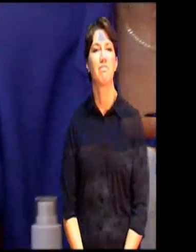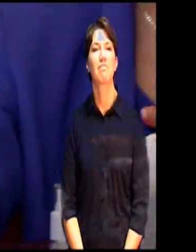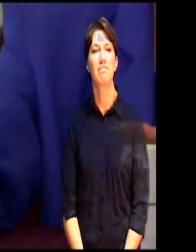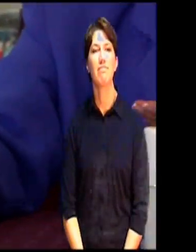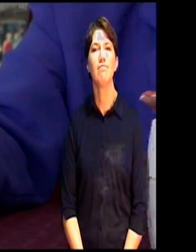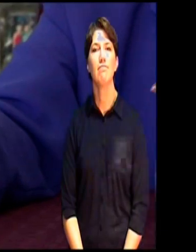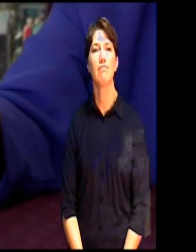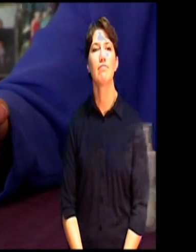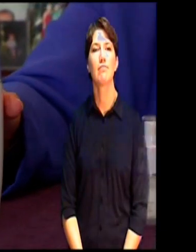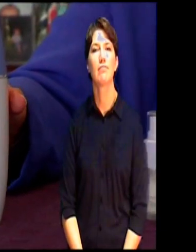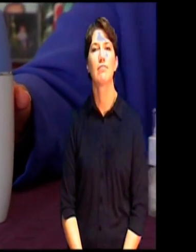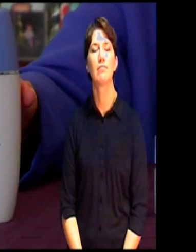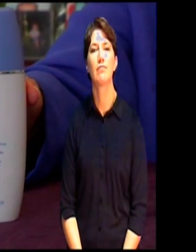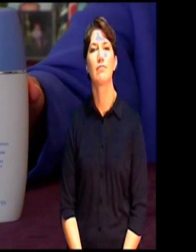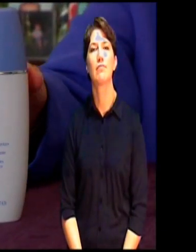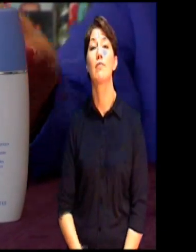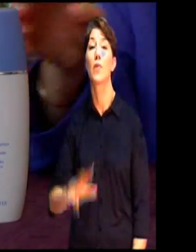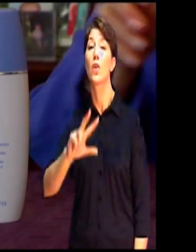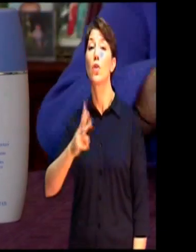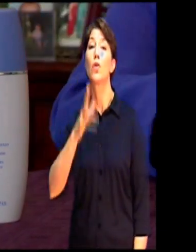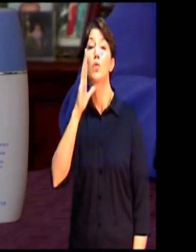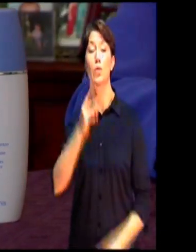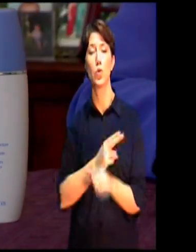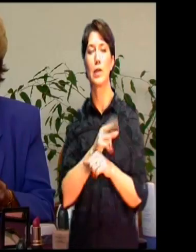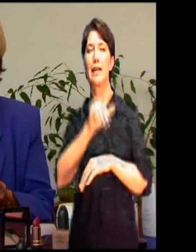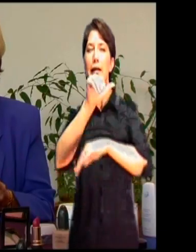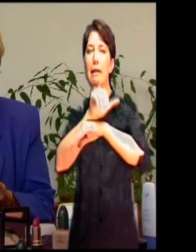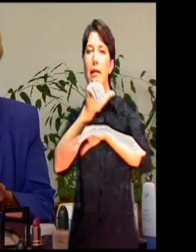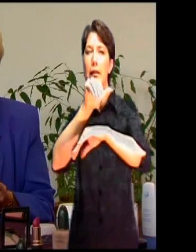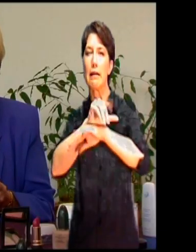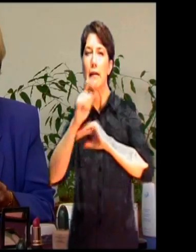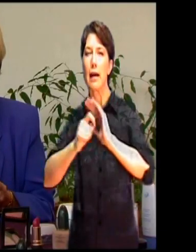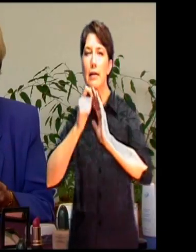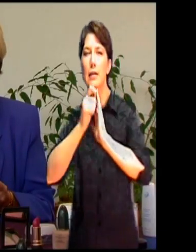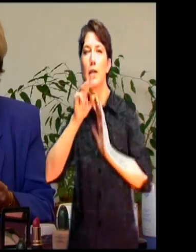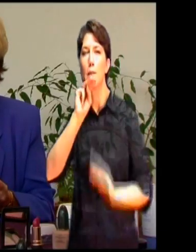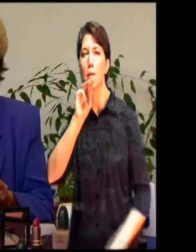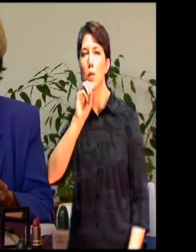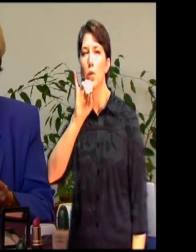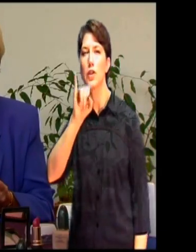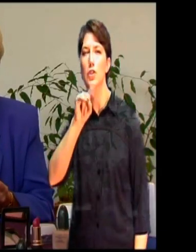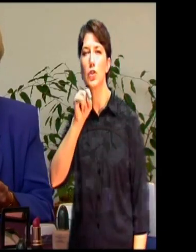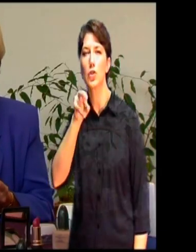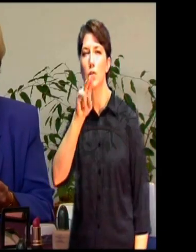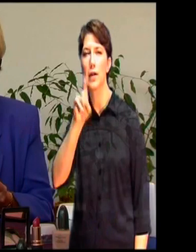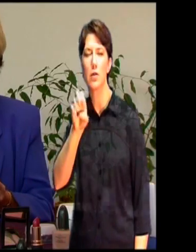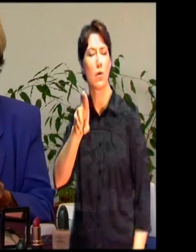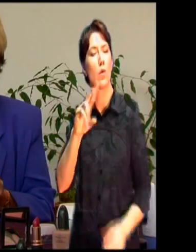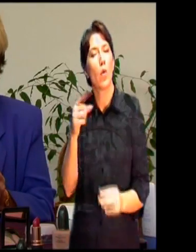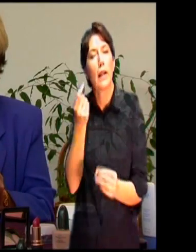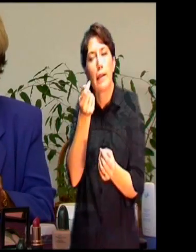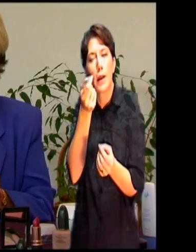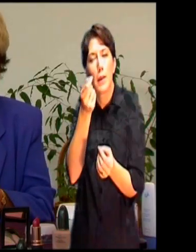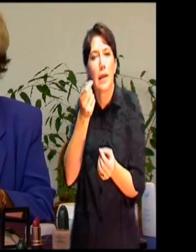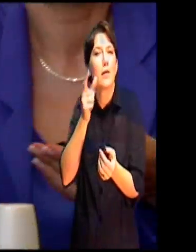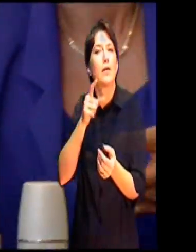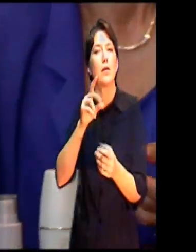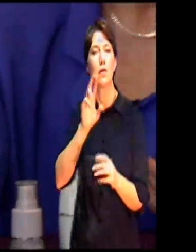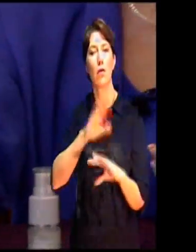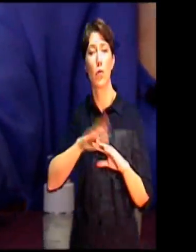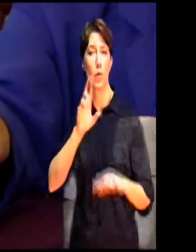Next, we're going to use your nighttime moisturizer. And again, only on the right side of your face. We need just a small amount and smooth that in.